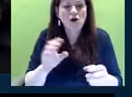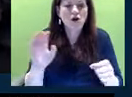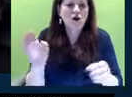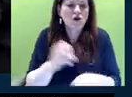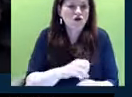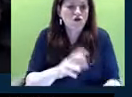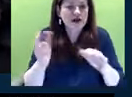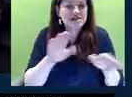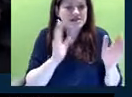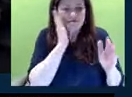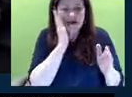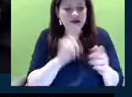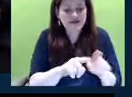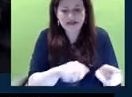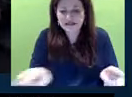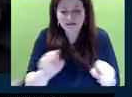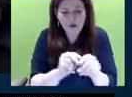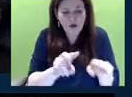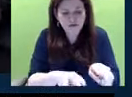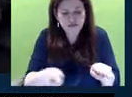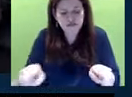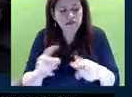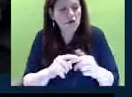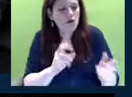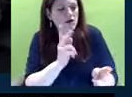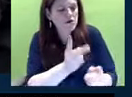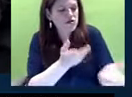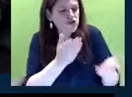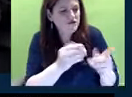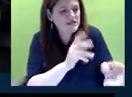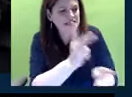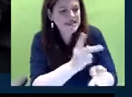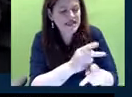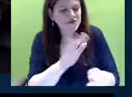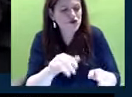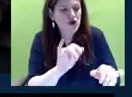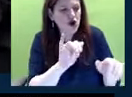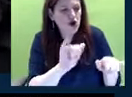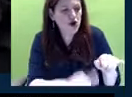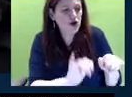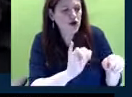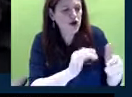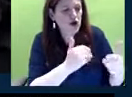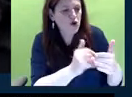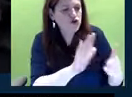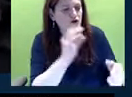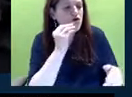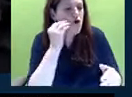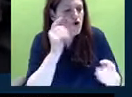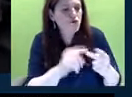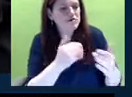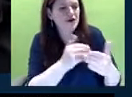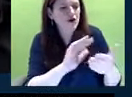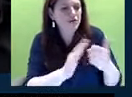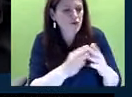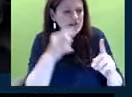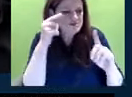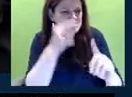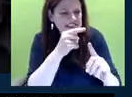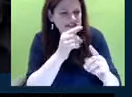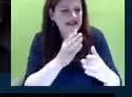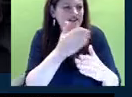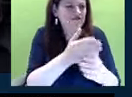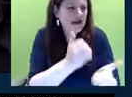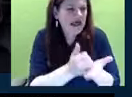to youth and adolescents while we keep them closer to their homes, closer to their communities with targeted interventions to help